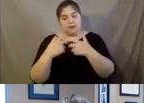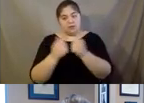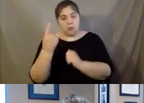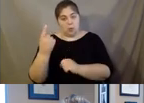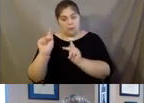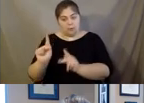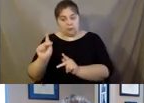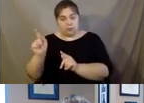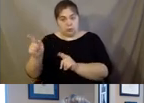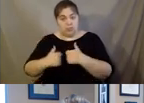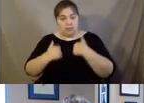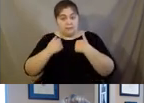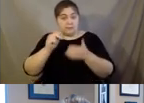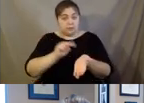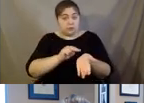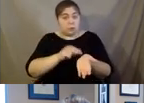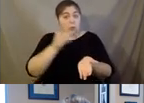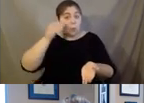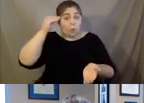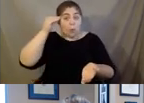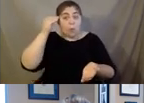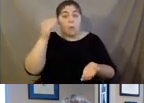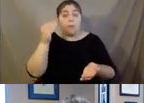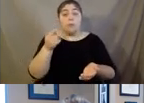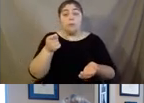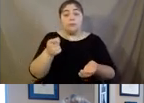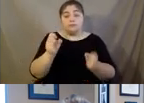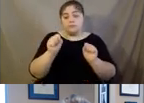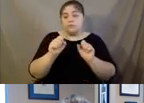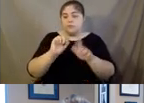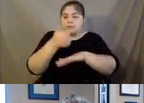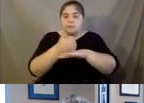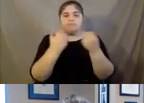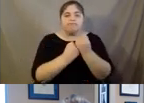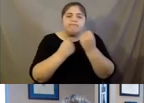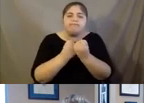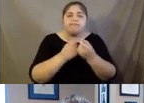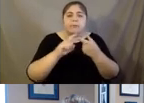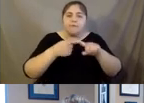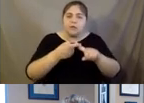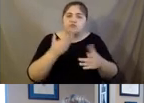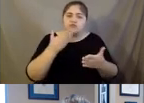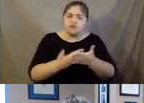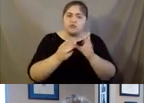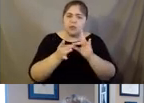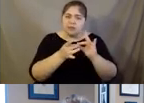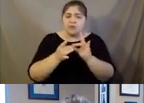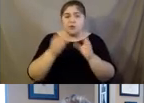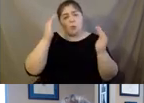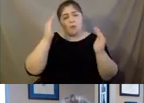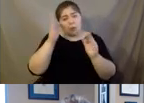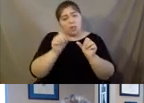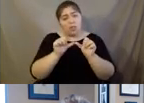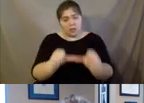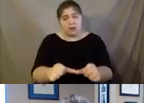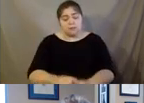to form a really close and supportive friend, friendship and relationship that we hope will last over time.